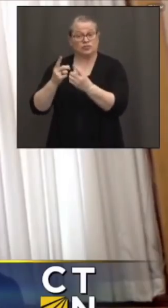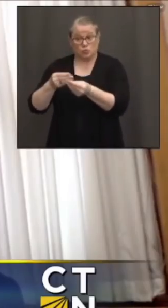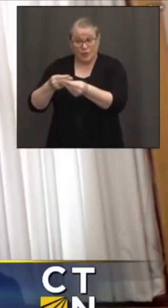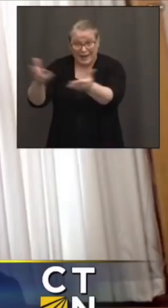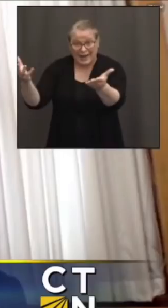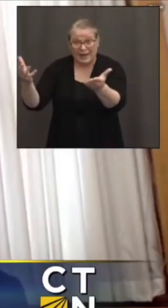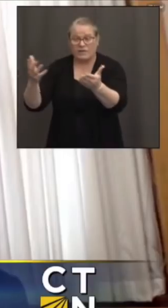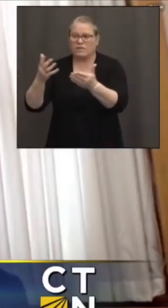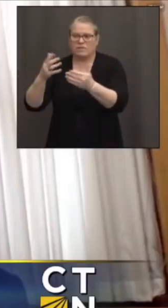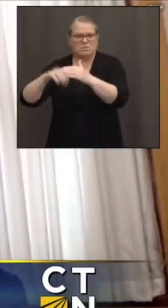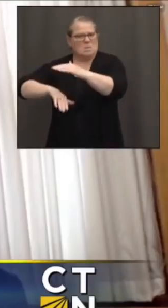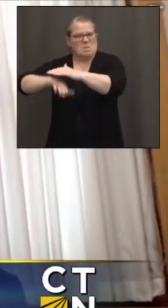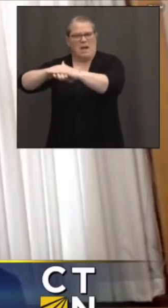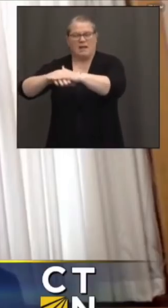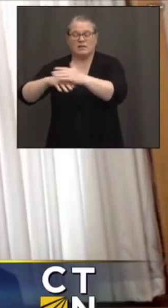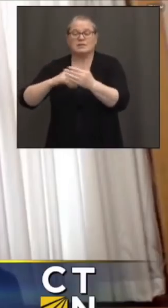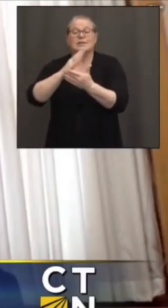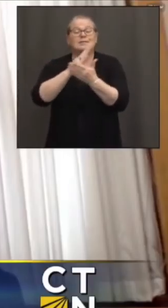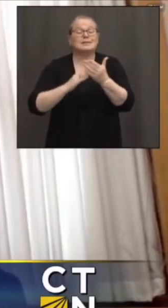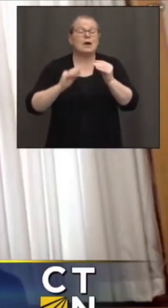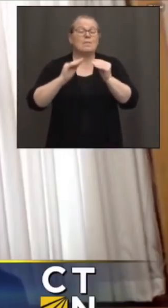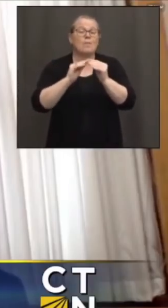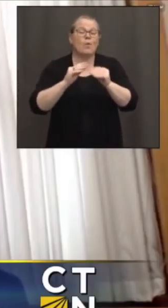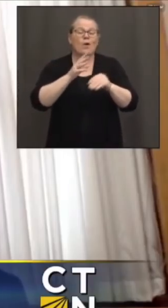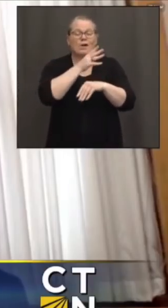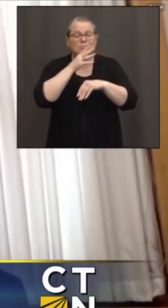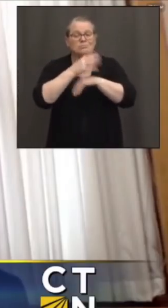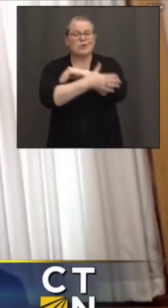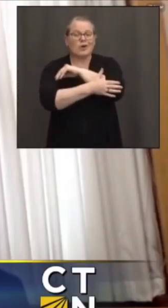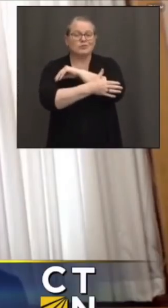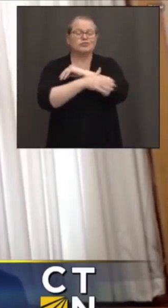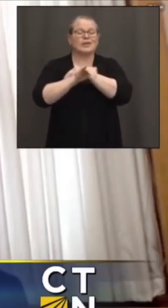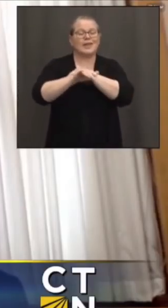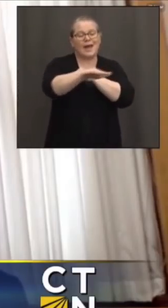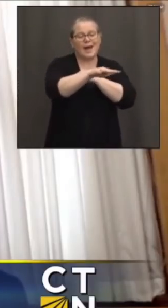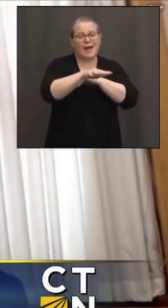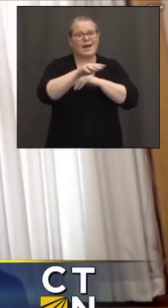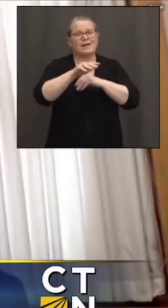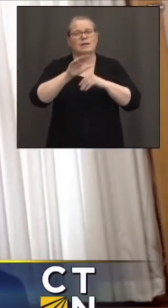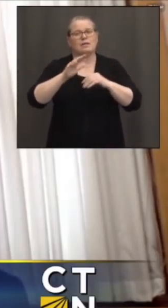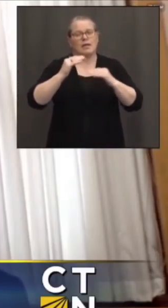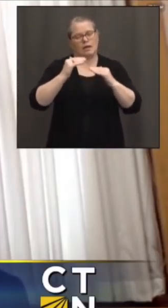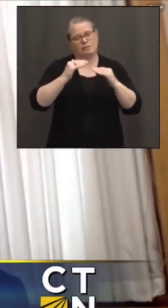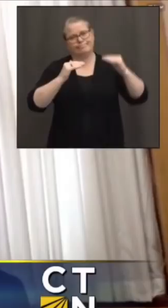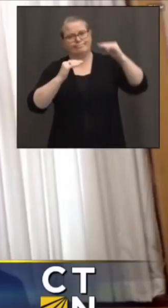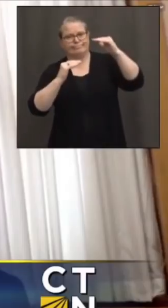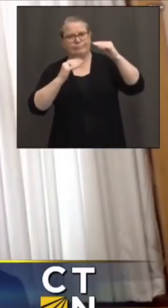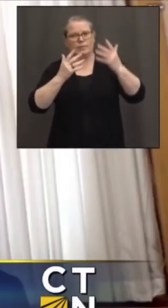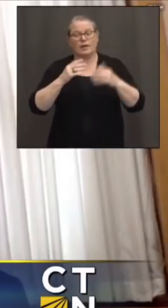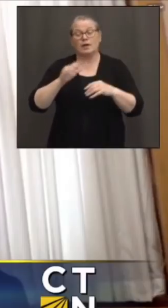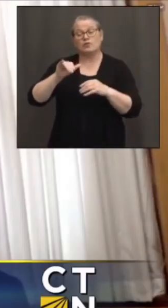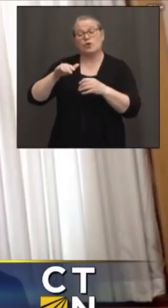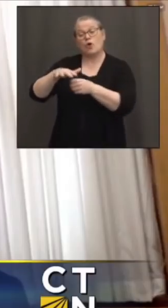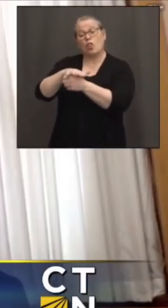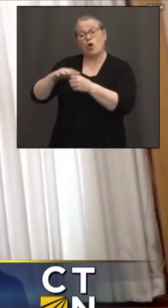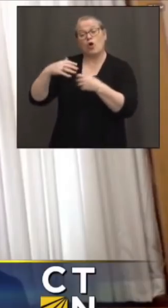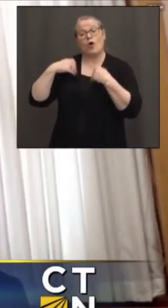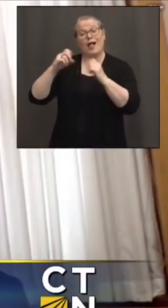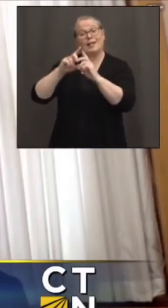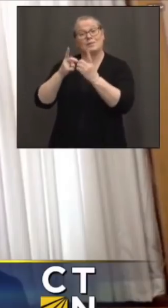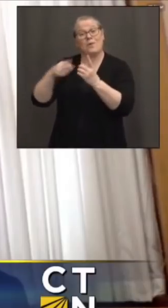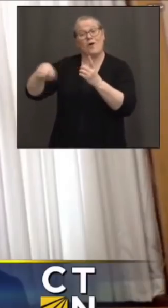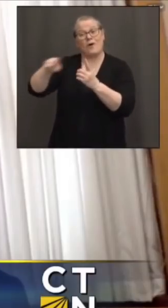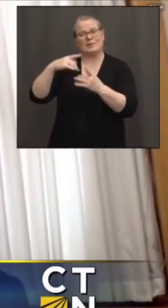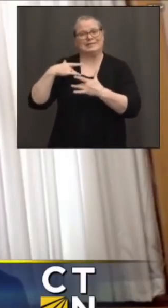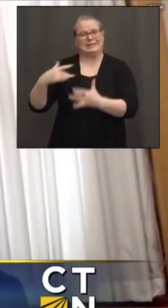communities or non-high SVI communities. So that local health department category was the one that declined the most and really